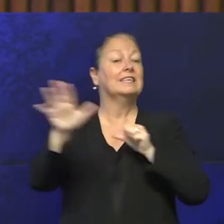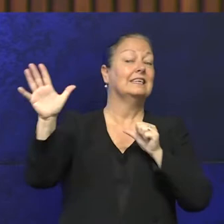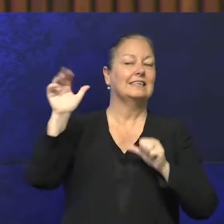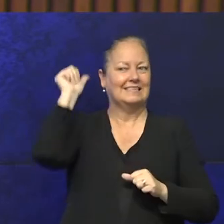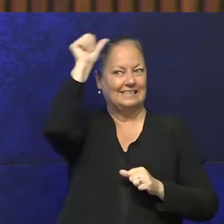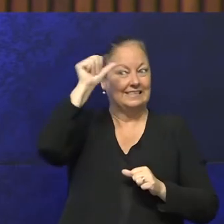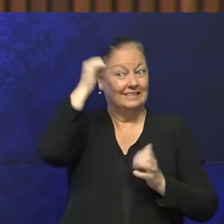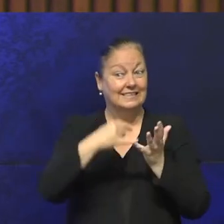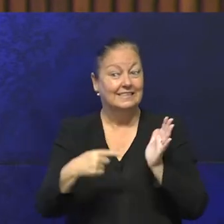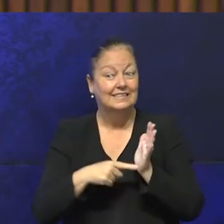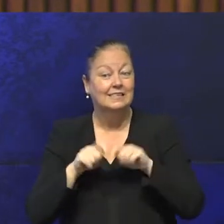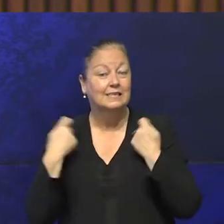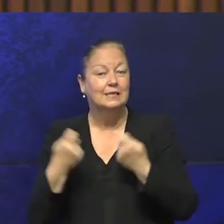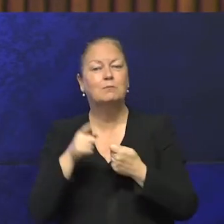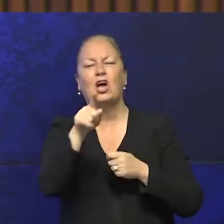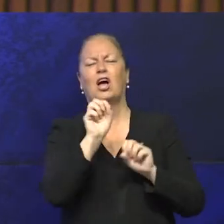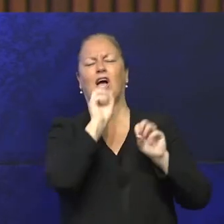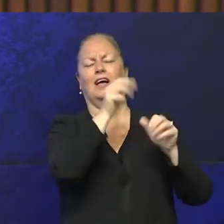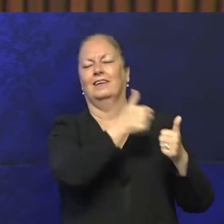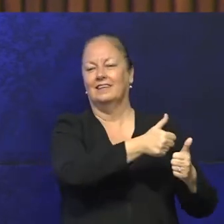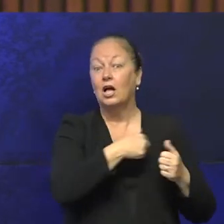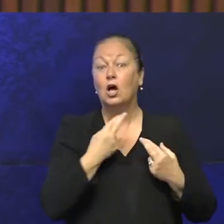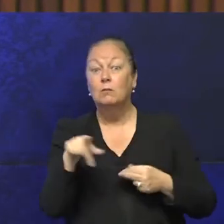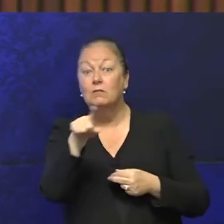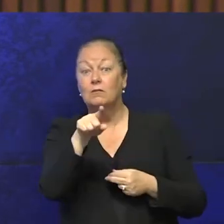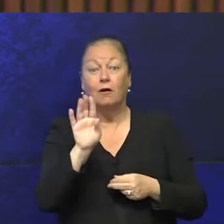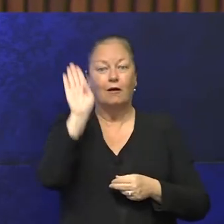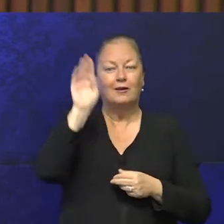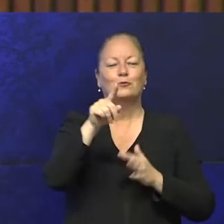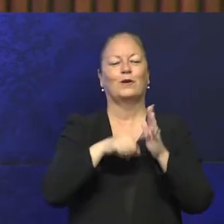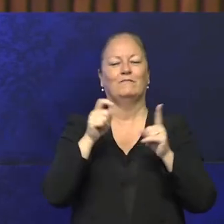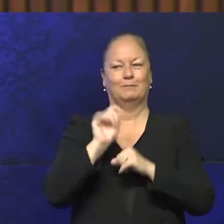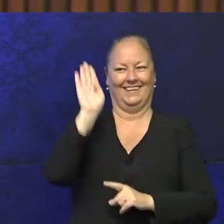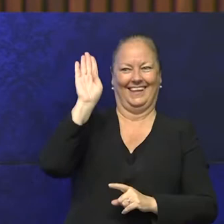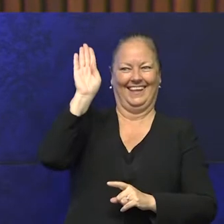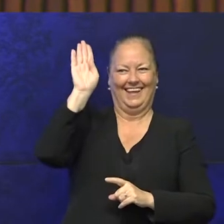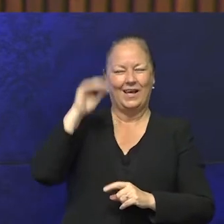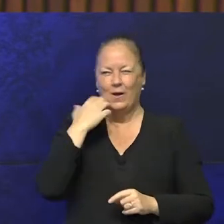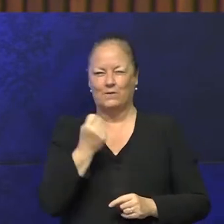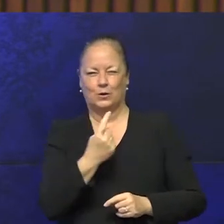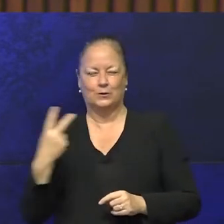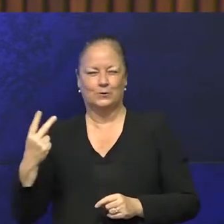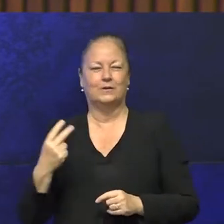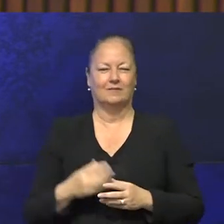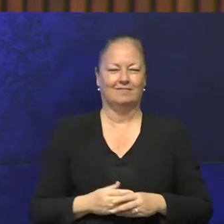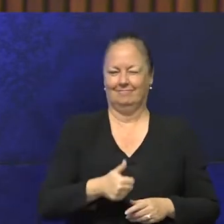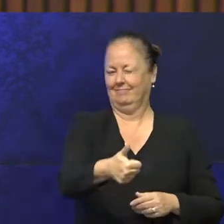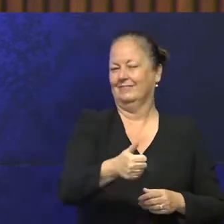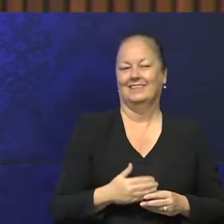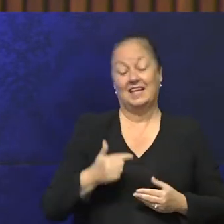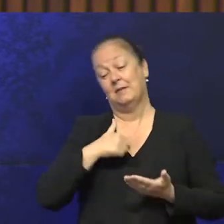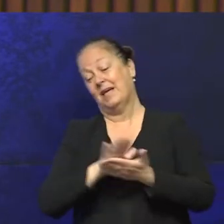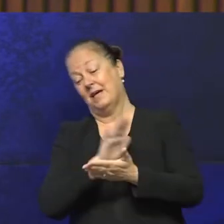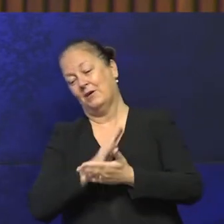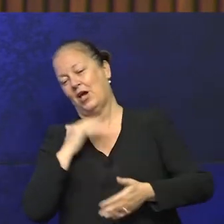Kilda. So, I hope there's a few around. We always get one or two. Thank you, we've got a couple. Oh, I'm